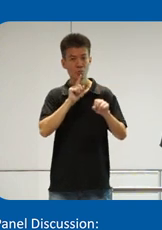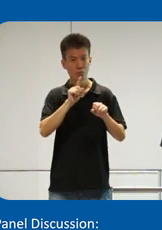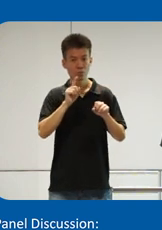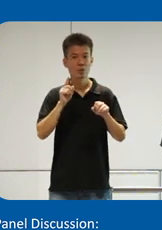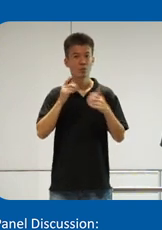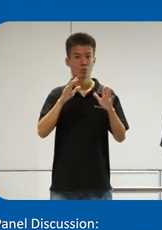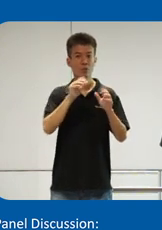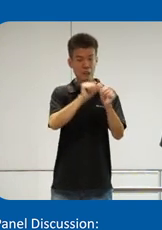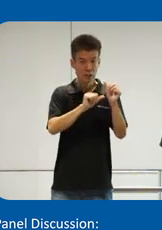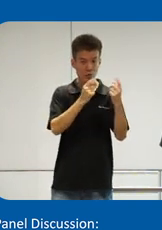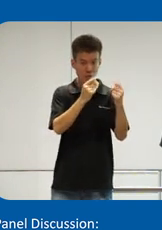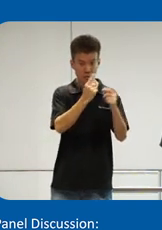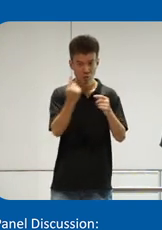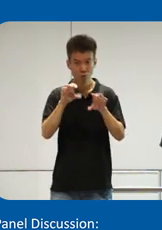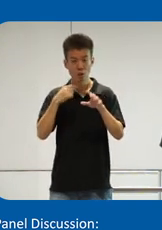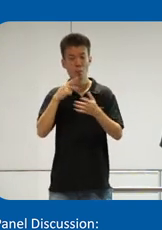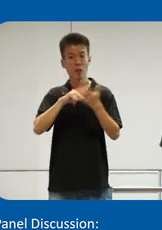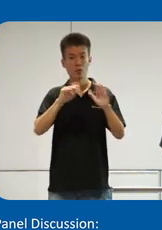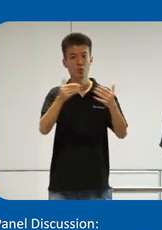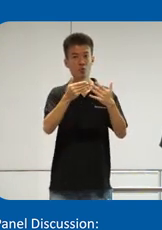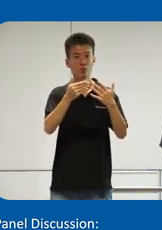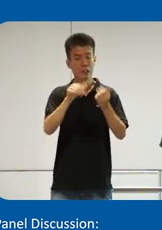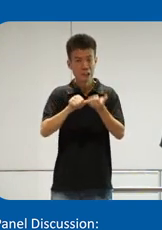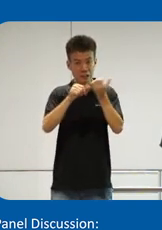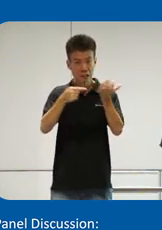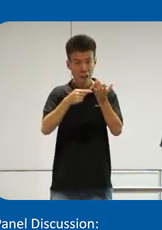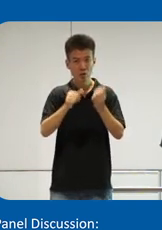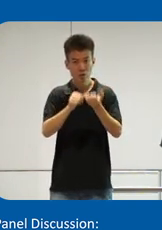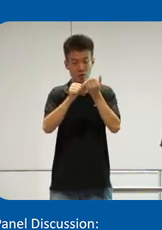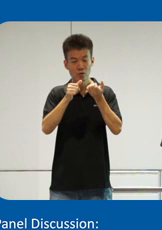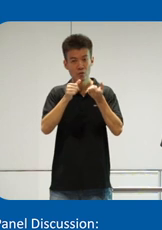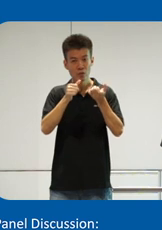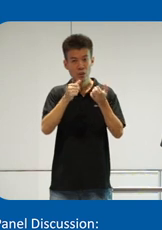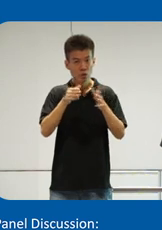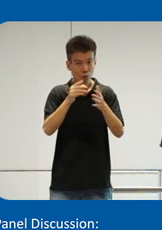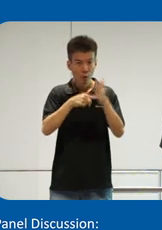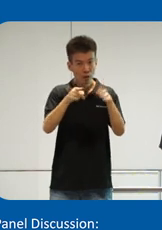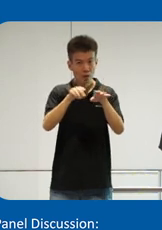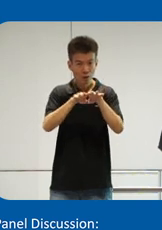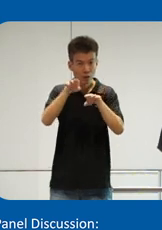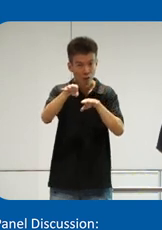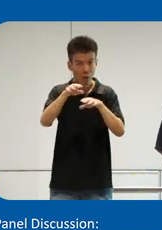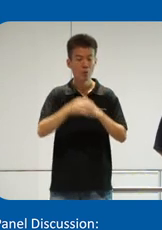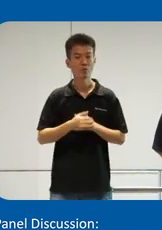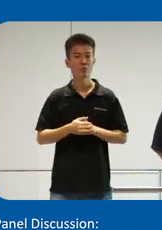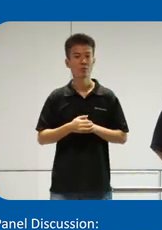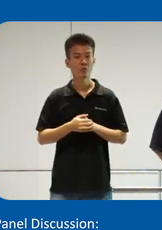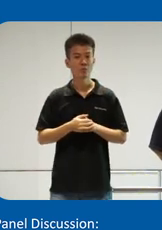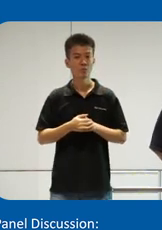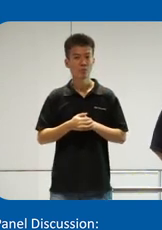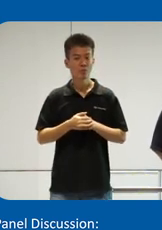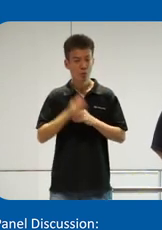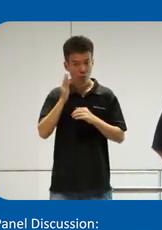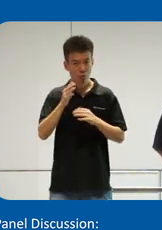you know, we are each trying to do our part to introduce assistive tech to enable the journey. But what happens when they step up? Does